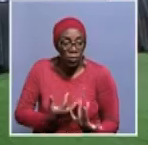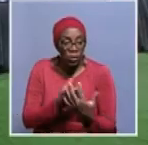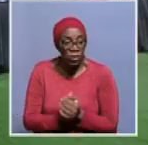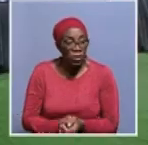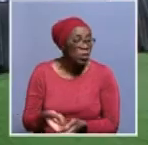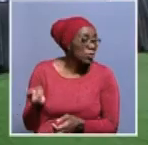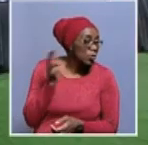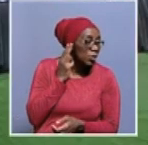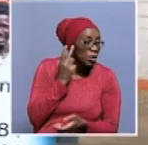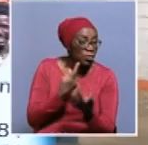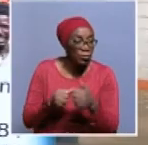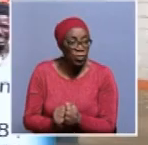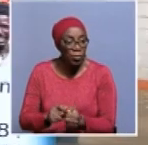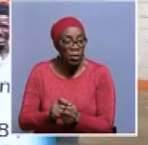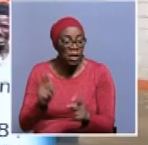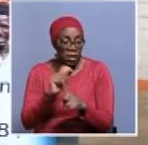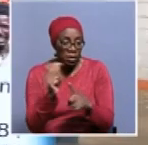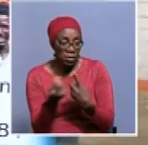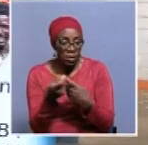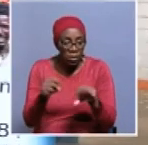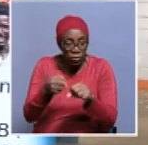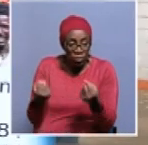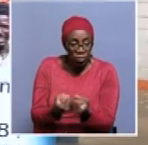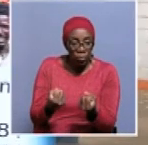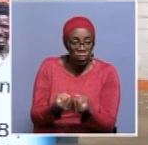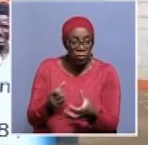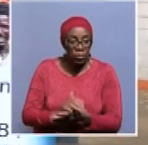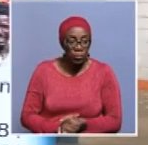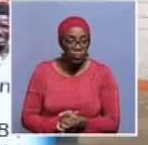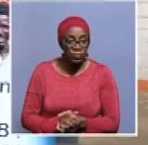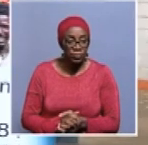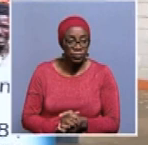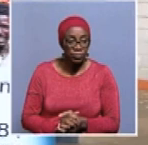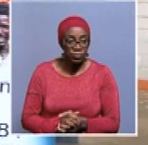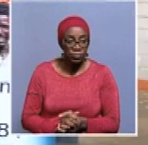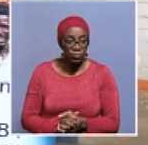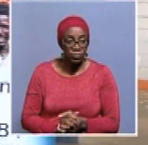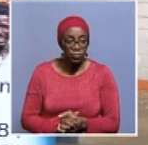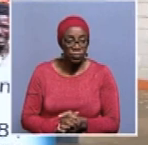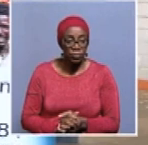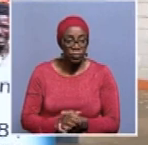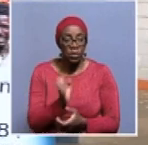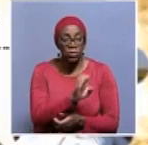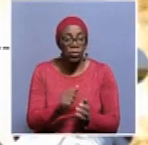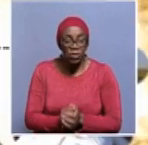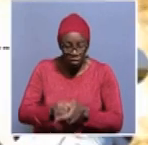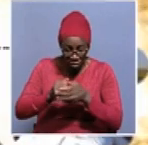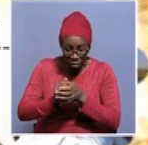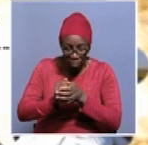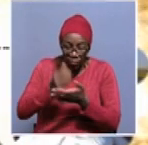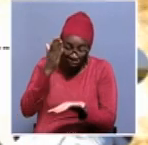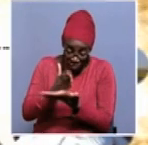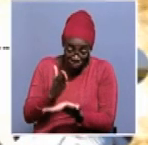authorities in the gandese region but chinchimane kuta vukalo they have confirmed to give their message of